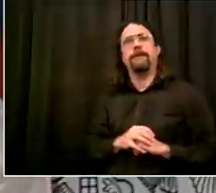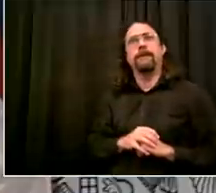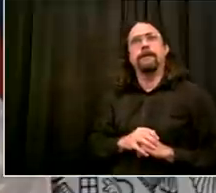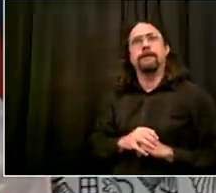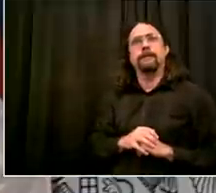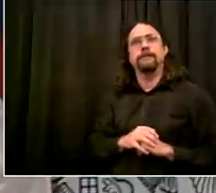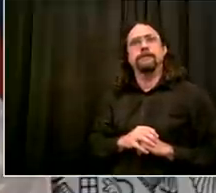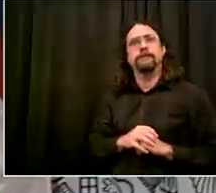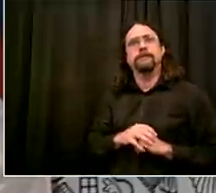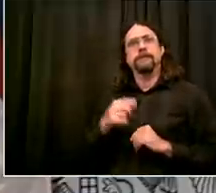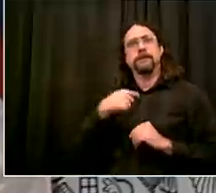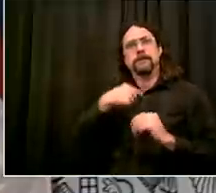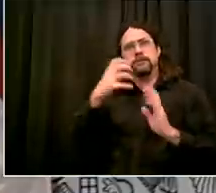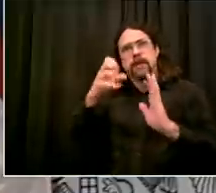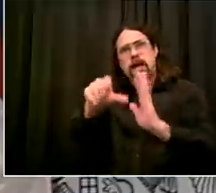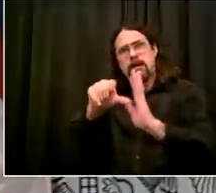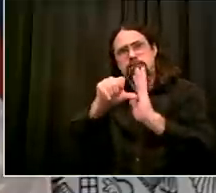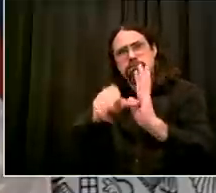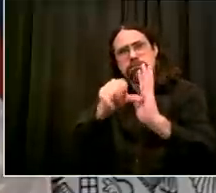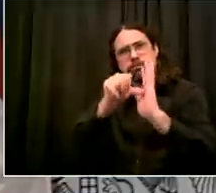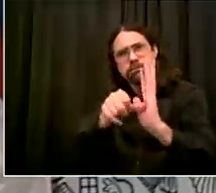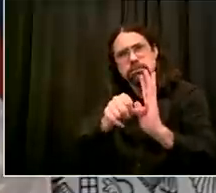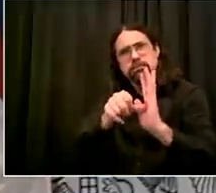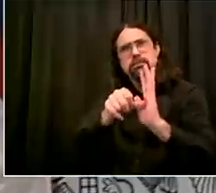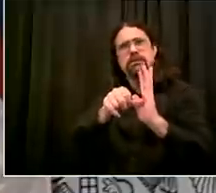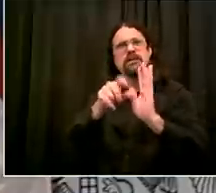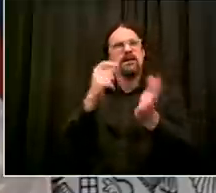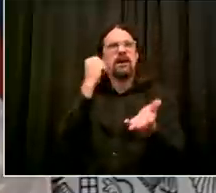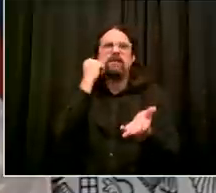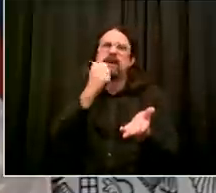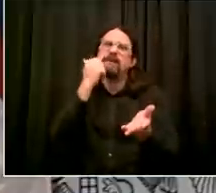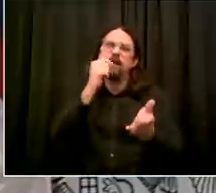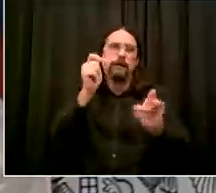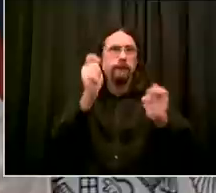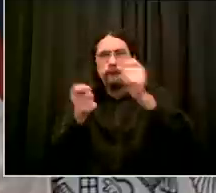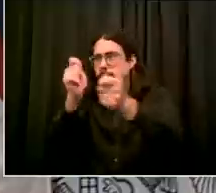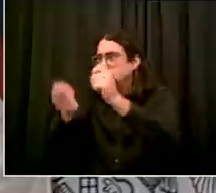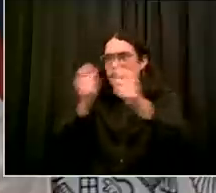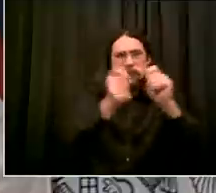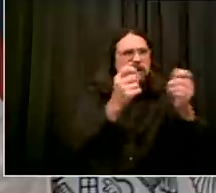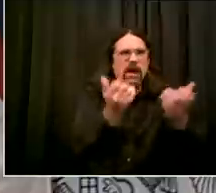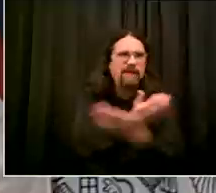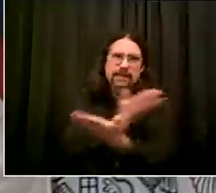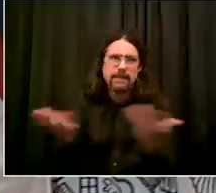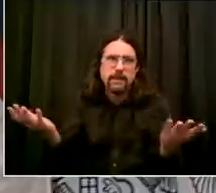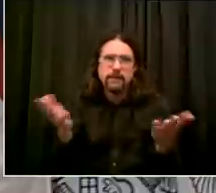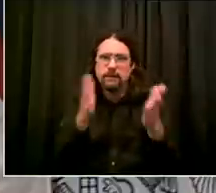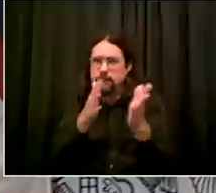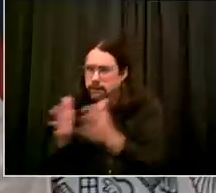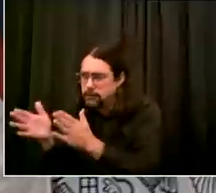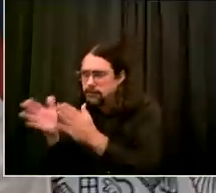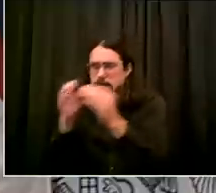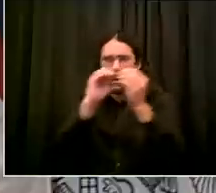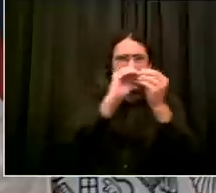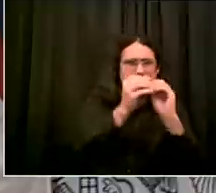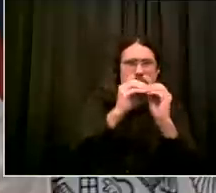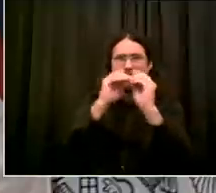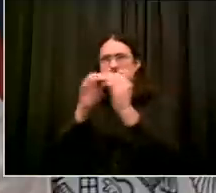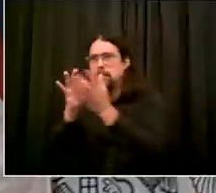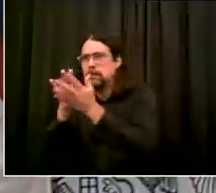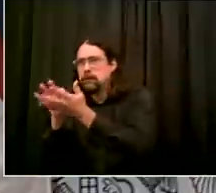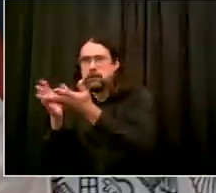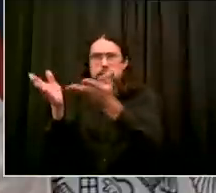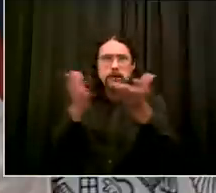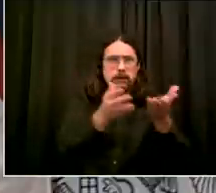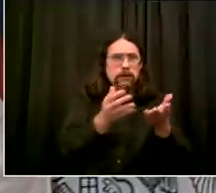blended remote learning full-time remote learning never been attempted before nothing this complex has ever been attempted before in New York City it